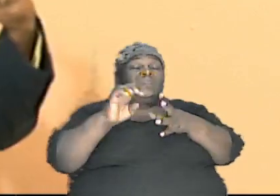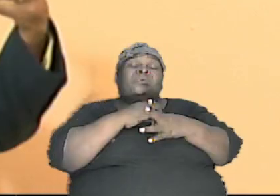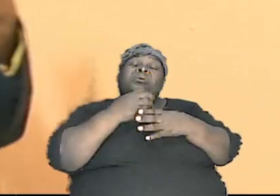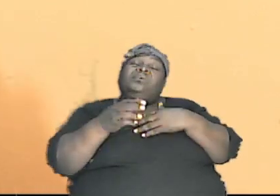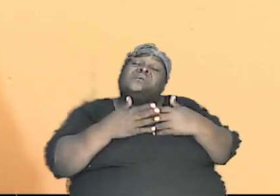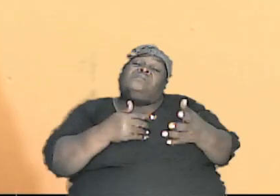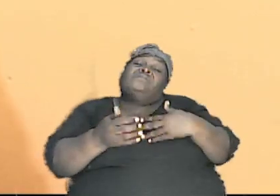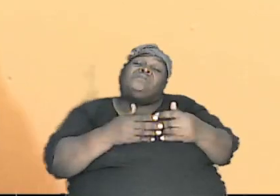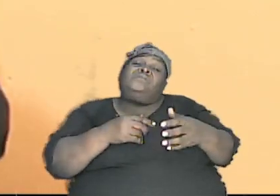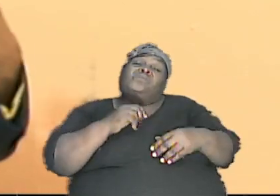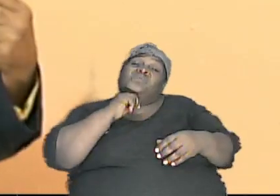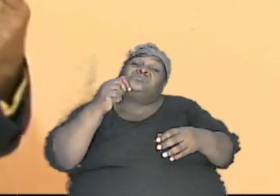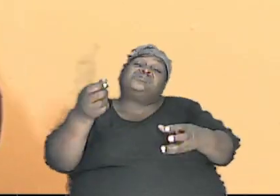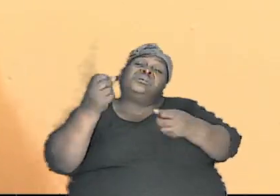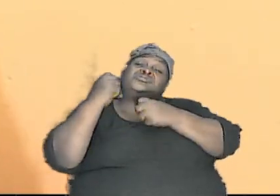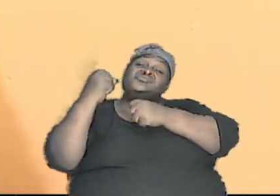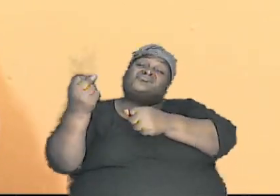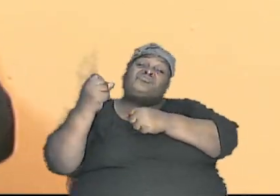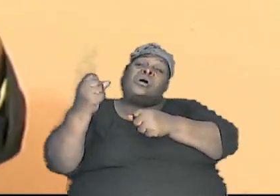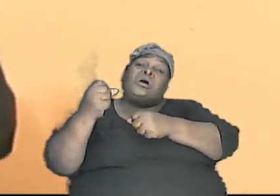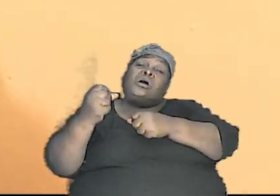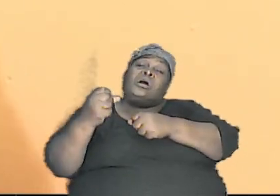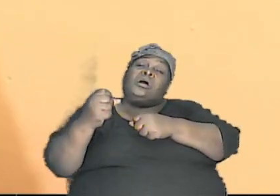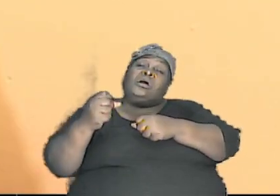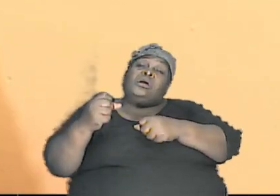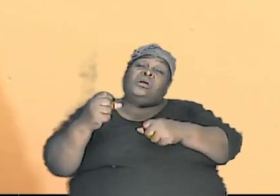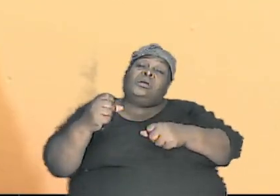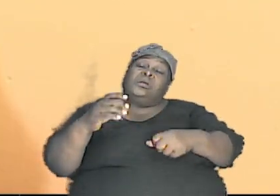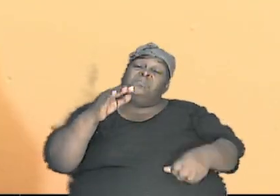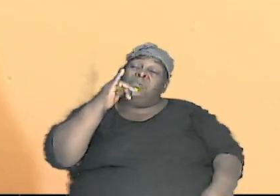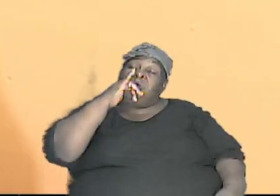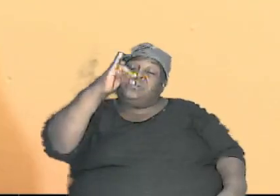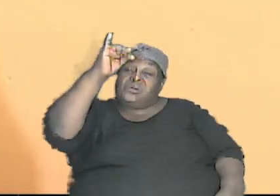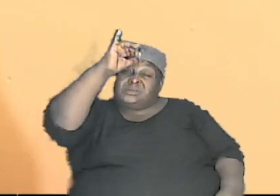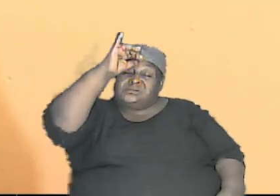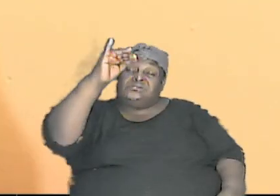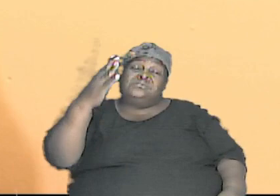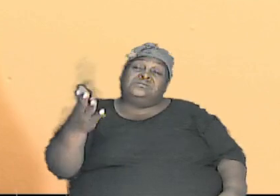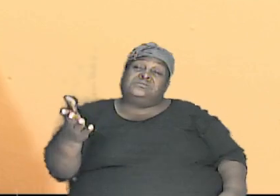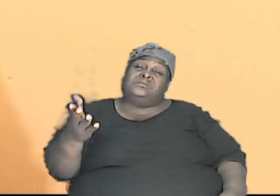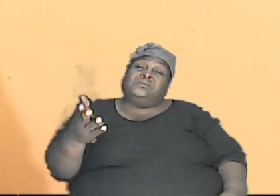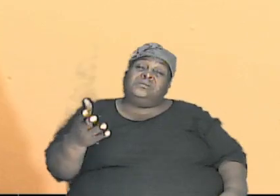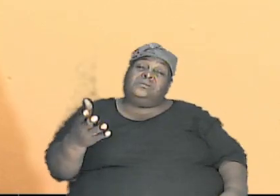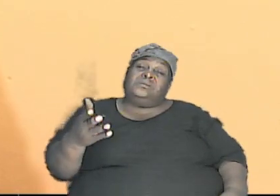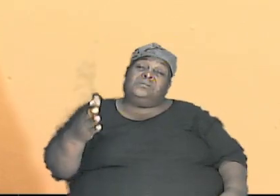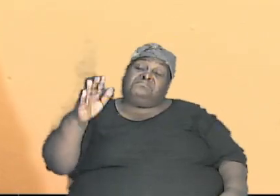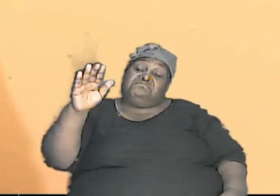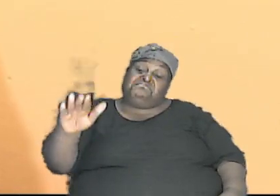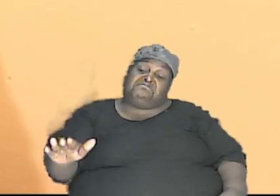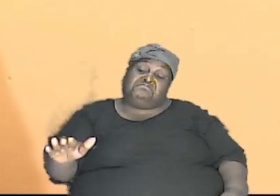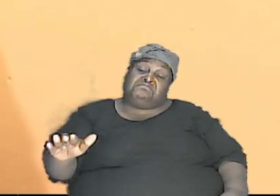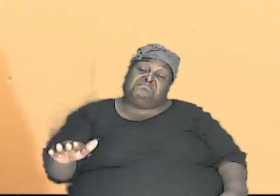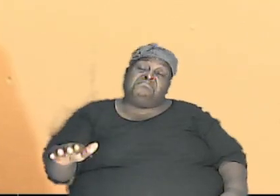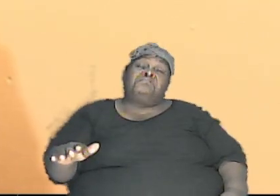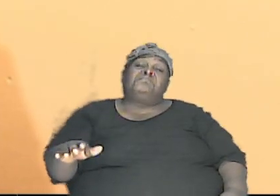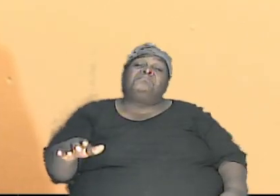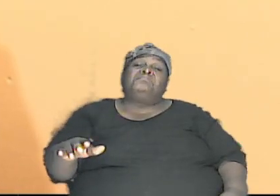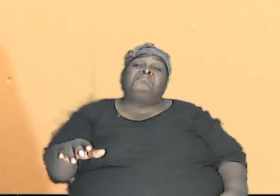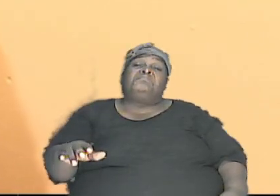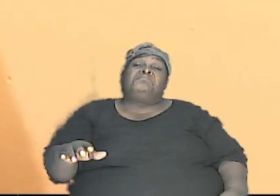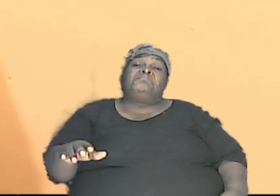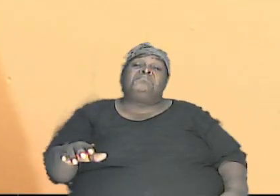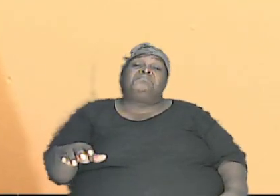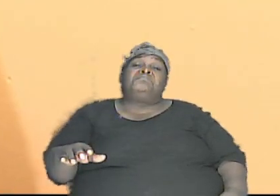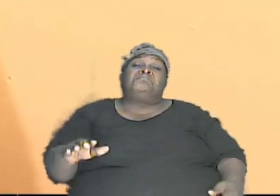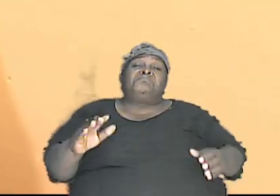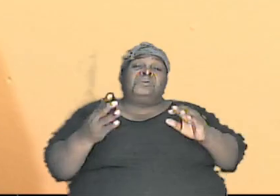be dominant in his dad dominant in his mother but they are short becomes dominant in